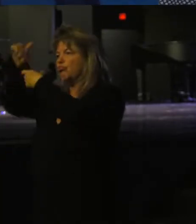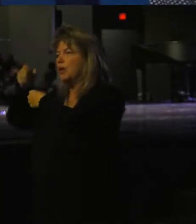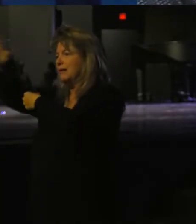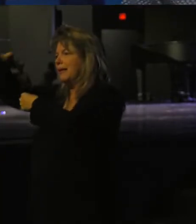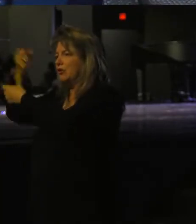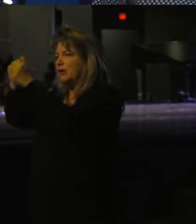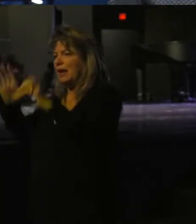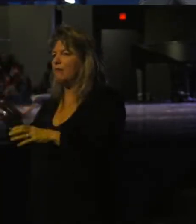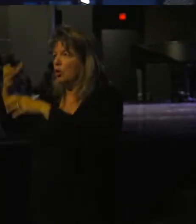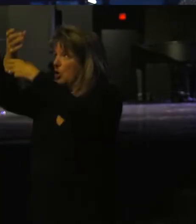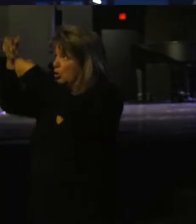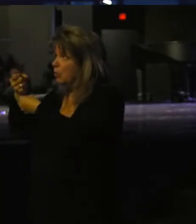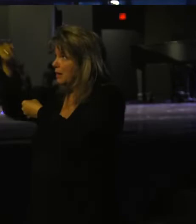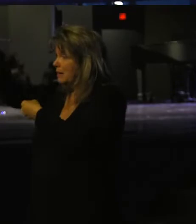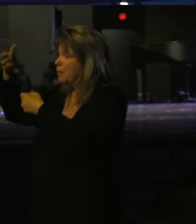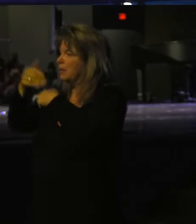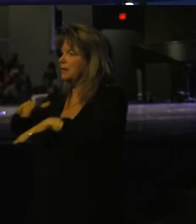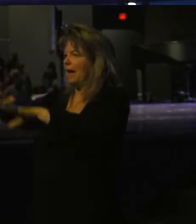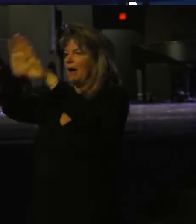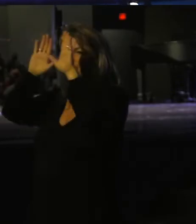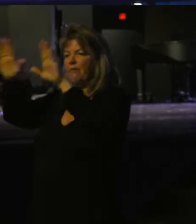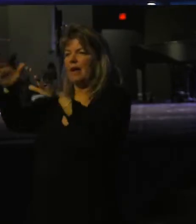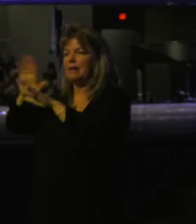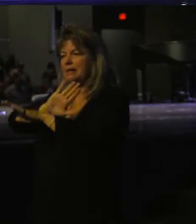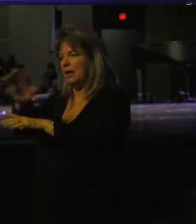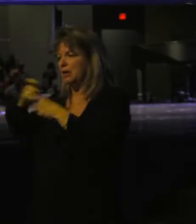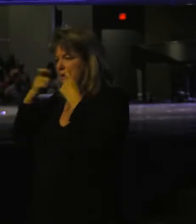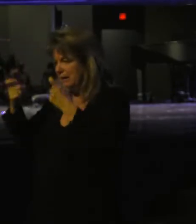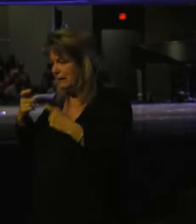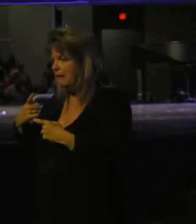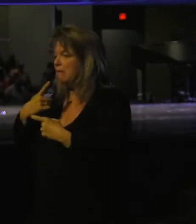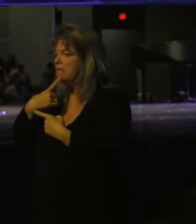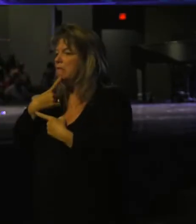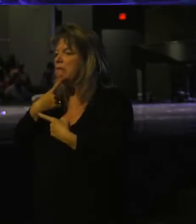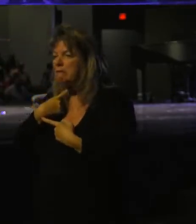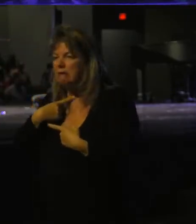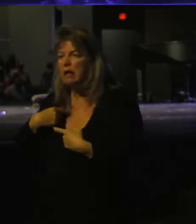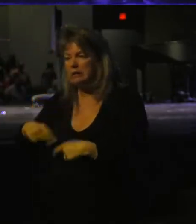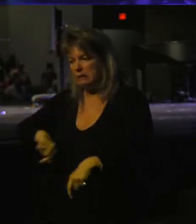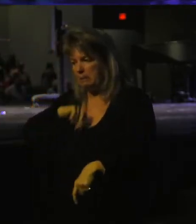they're going to put their trust in him and they want to sacrifice the sin of lust and pride.